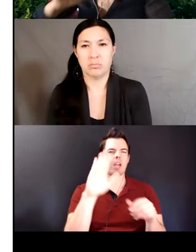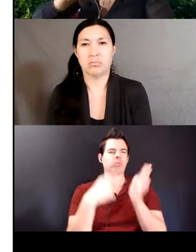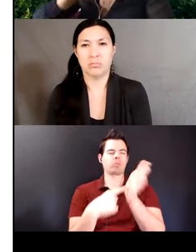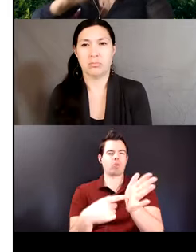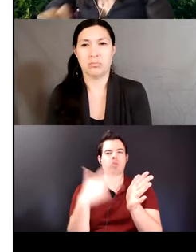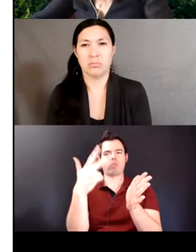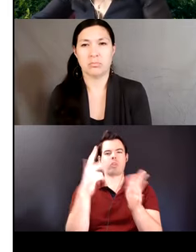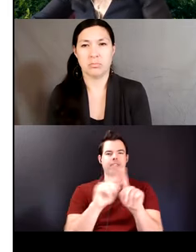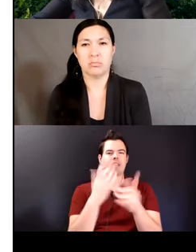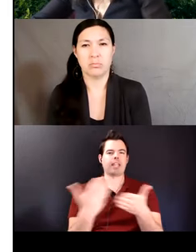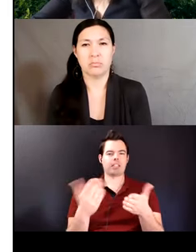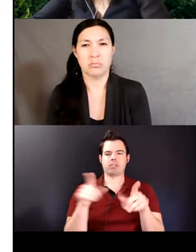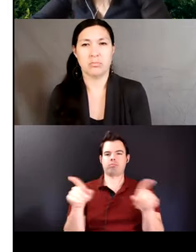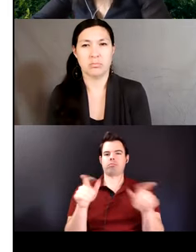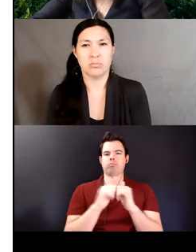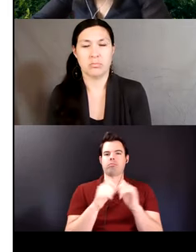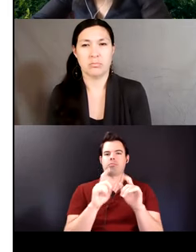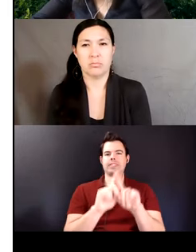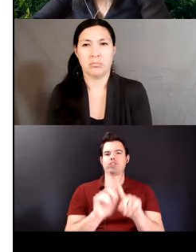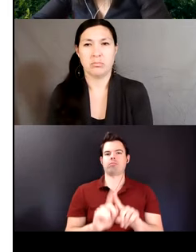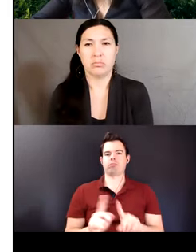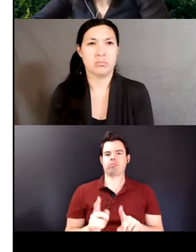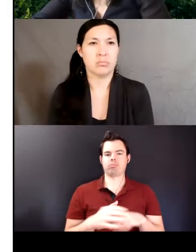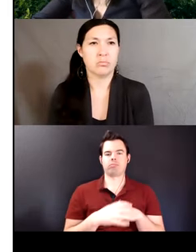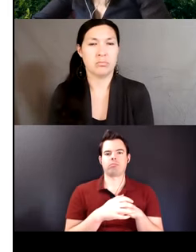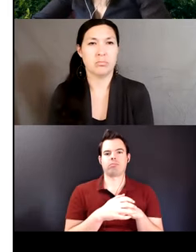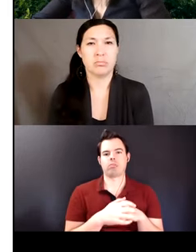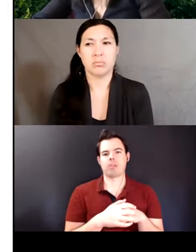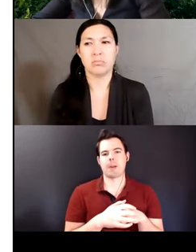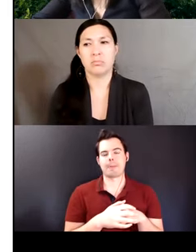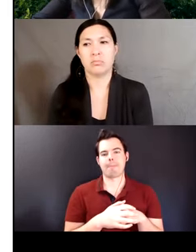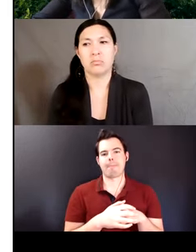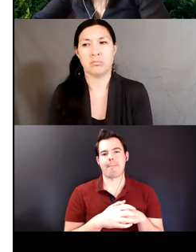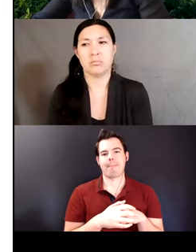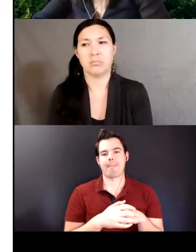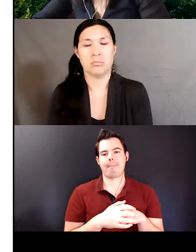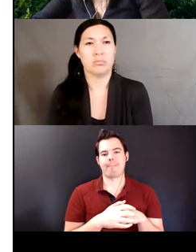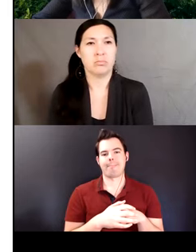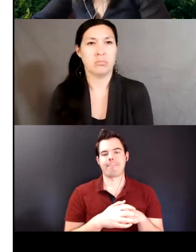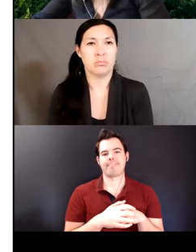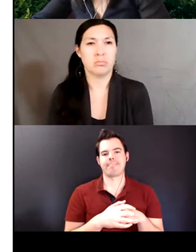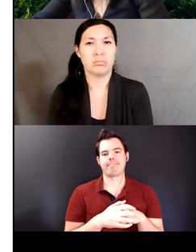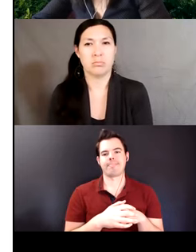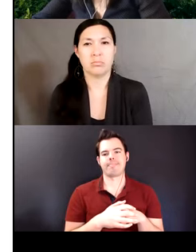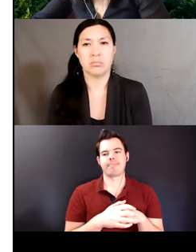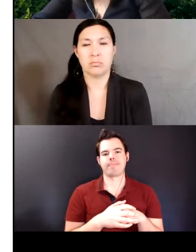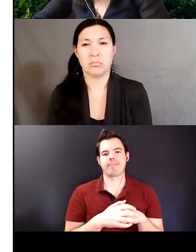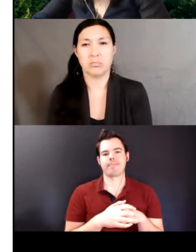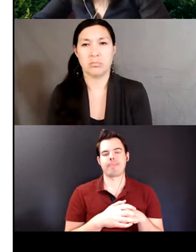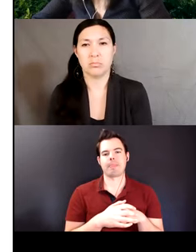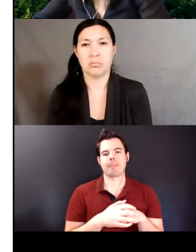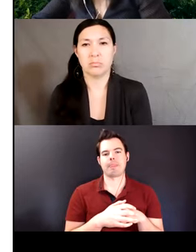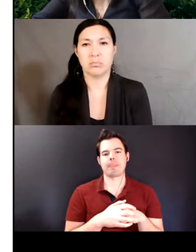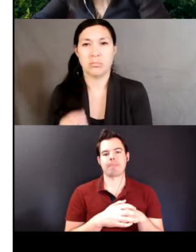morphology between monolinguals and bilinguals on the 16-hour corpus study the suffix